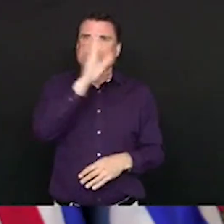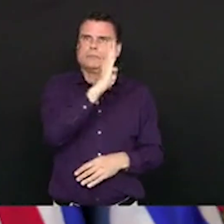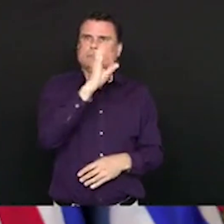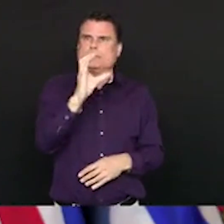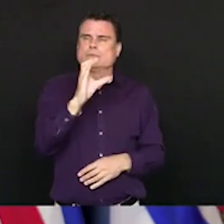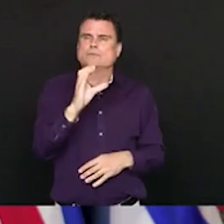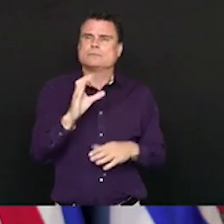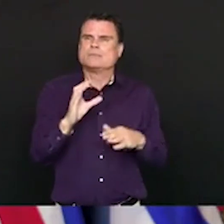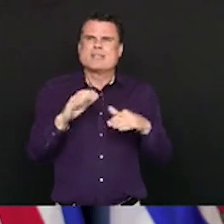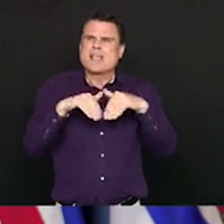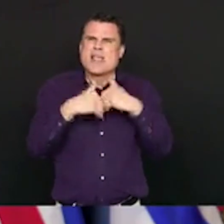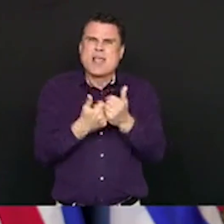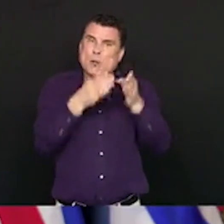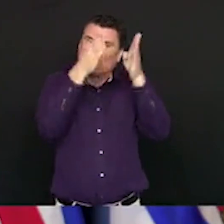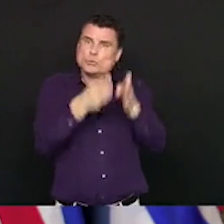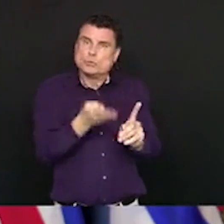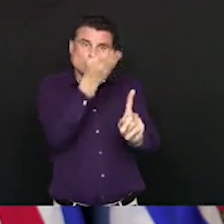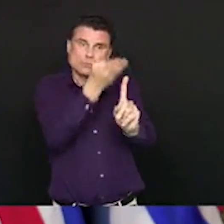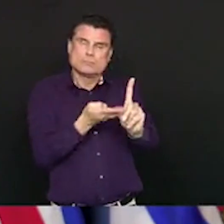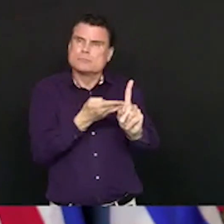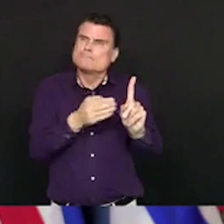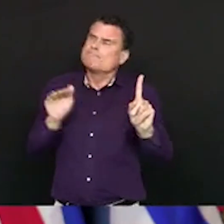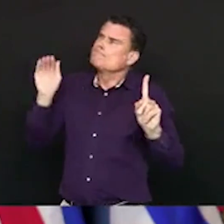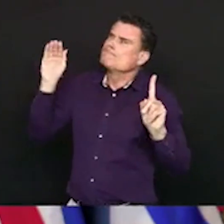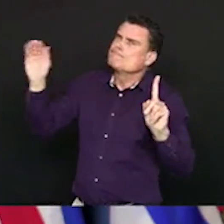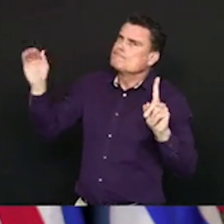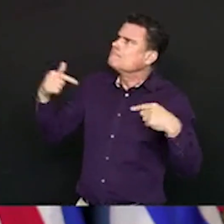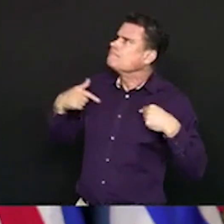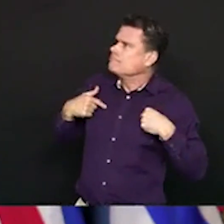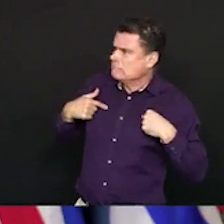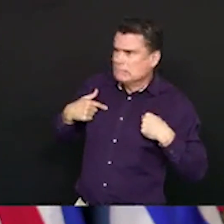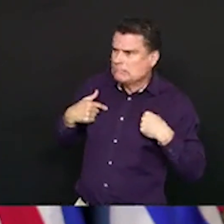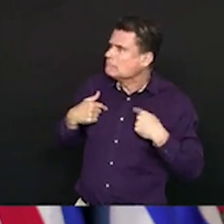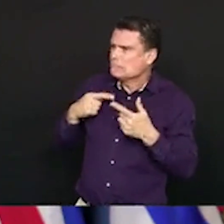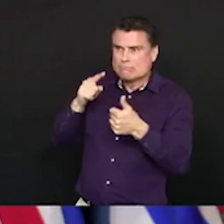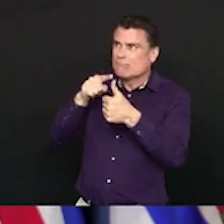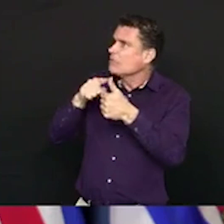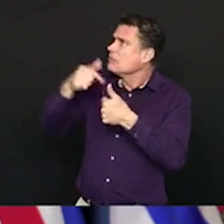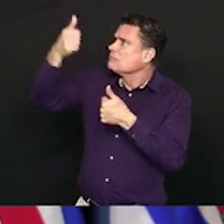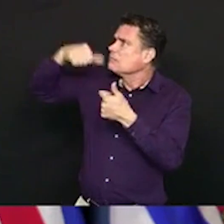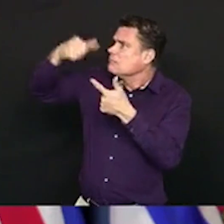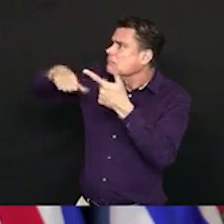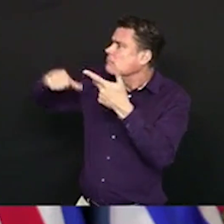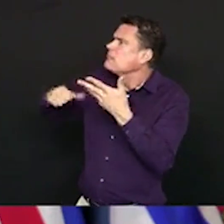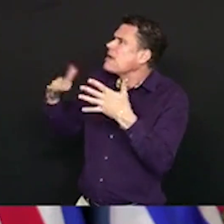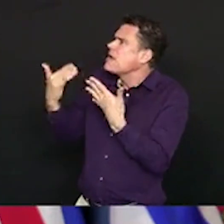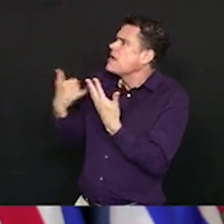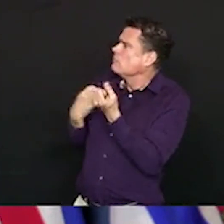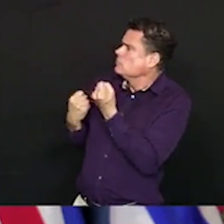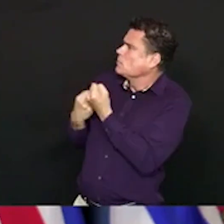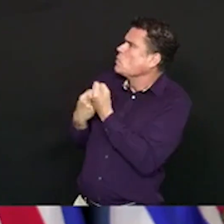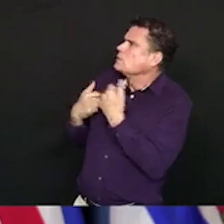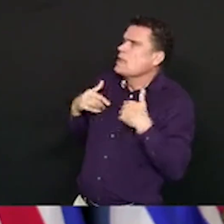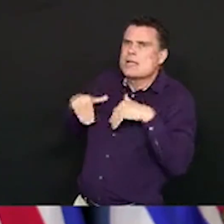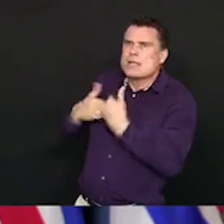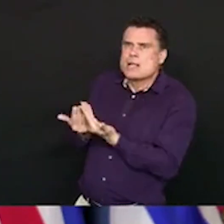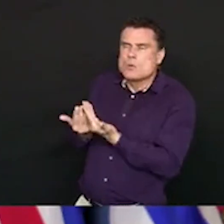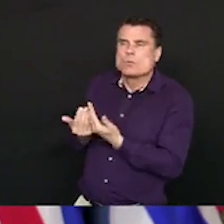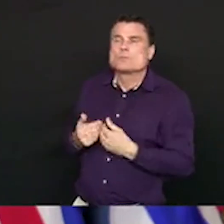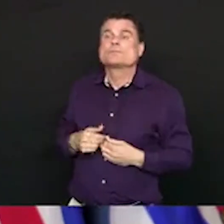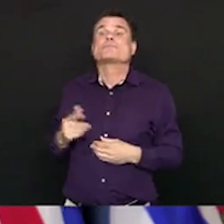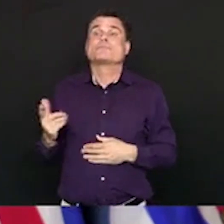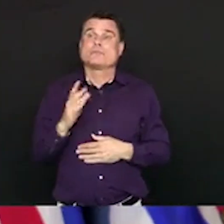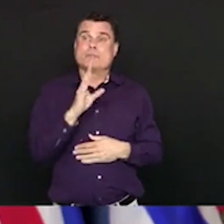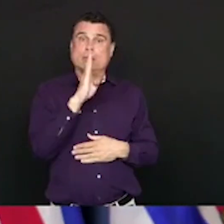Well, firstly, I want to just say that BC is the only province that put in place a program for renters. I think that's